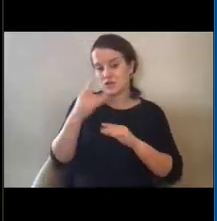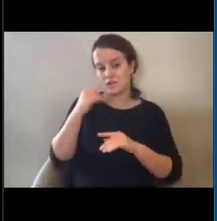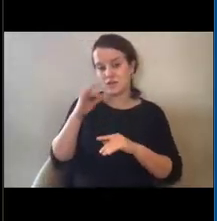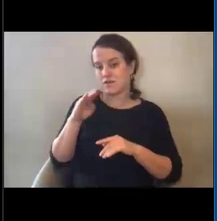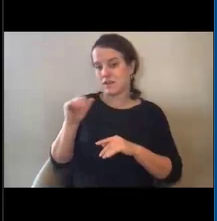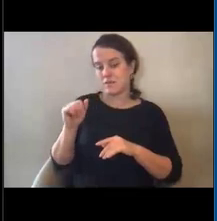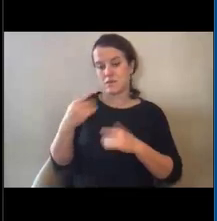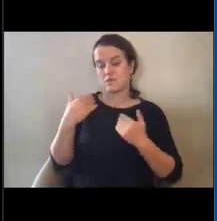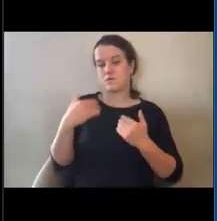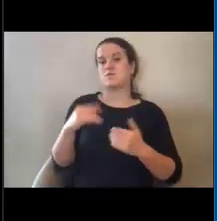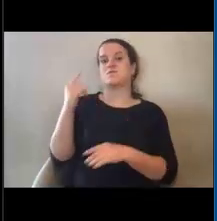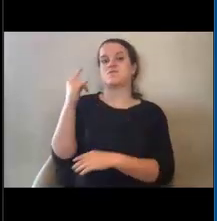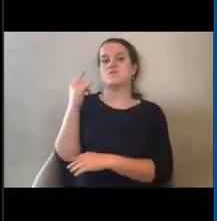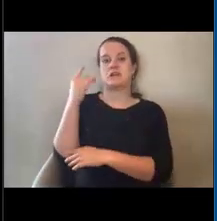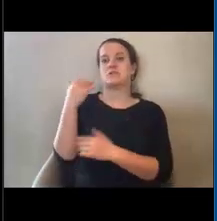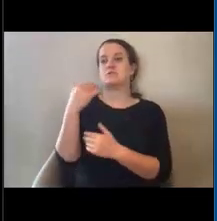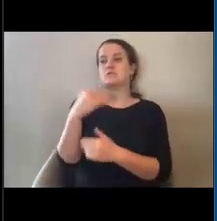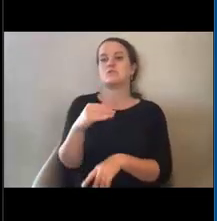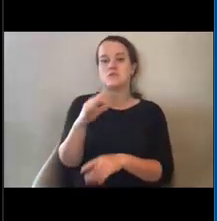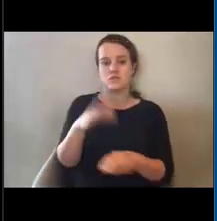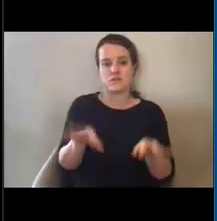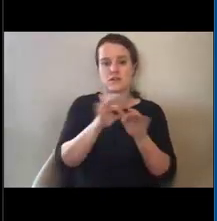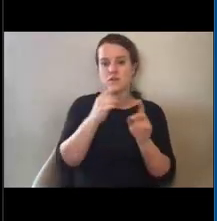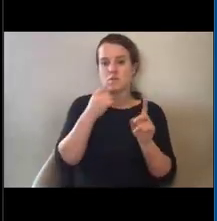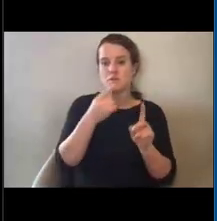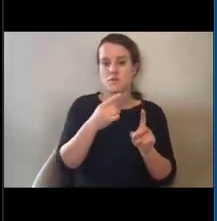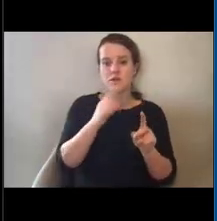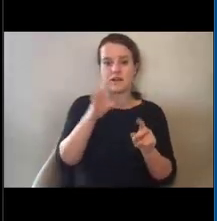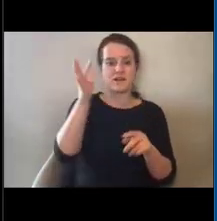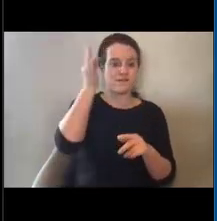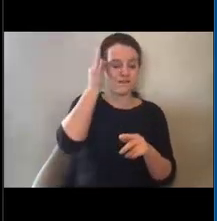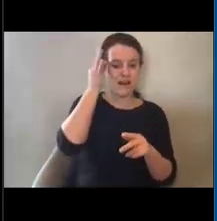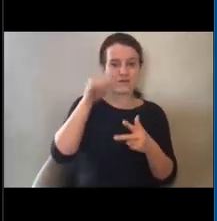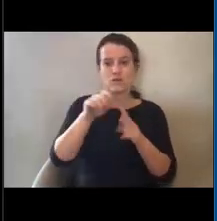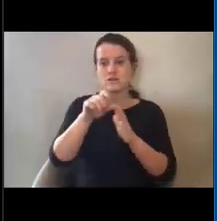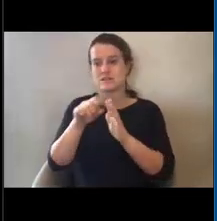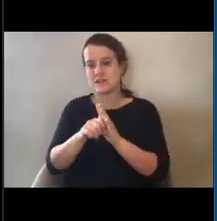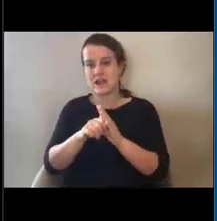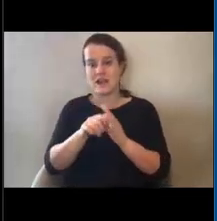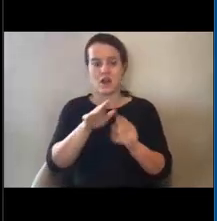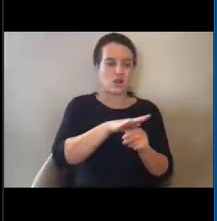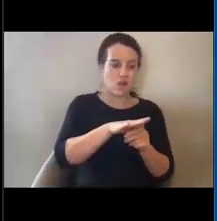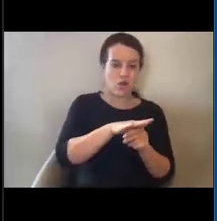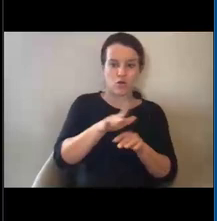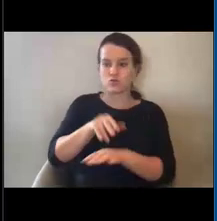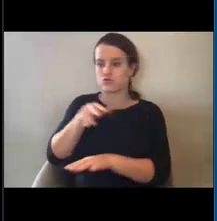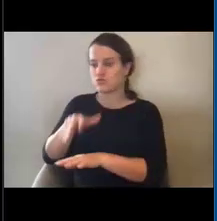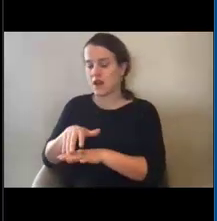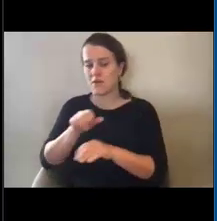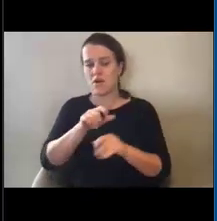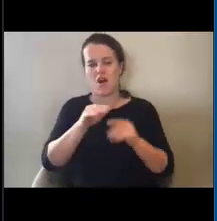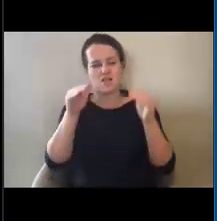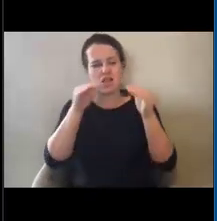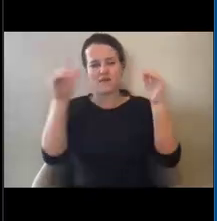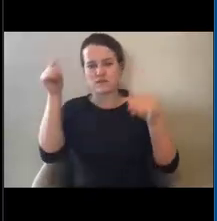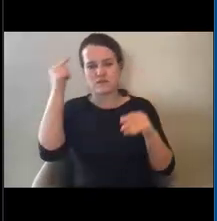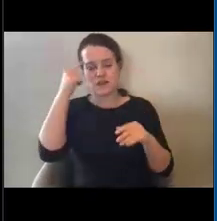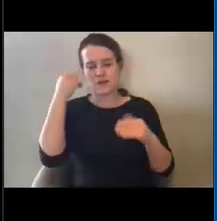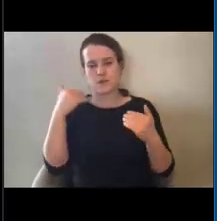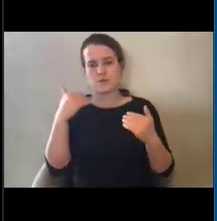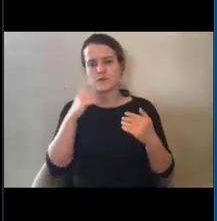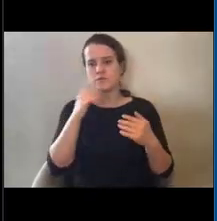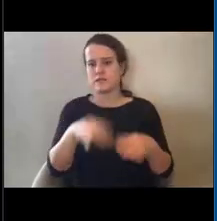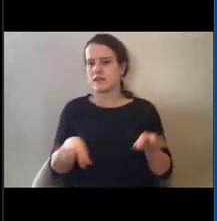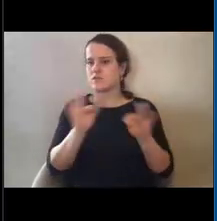as... At the federal level, at the state, local and tribal levels, at all levels of government, these are... This is a very critical